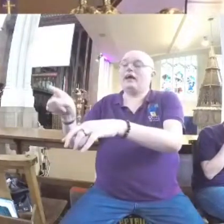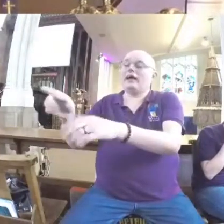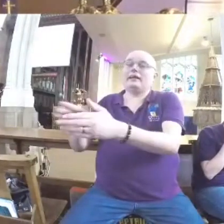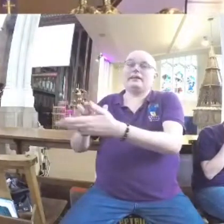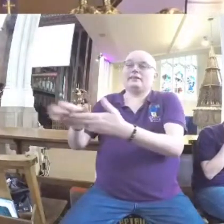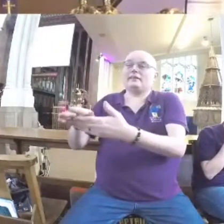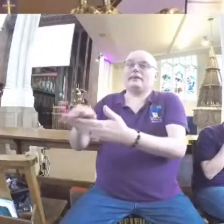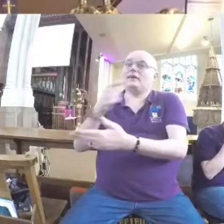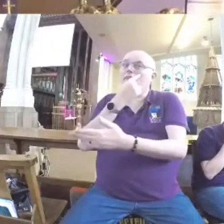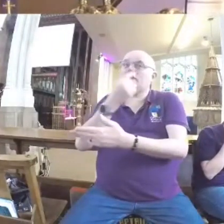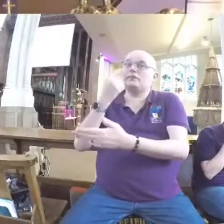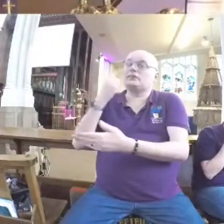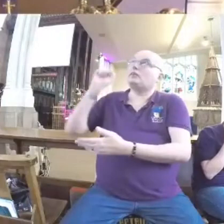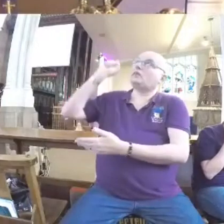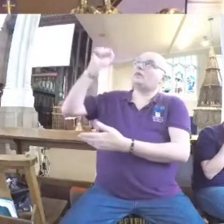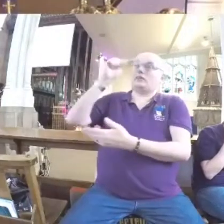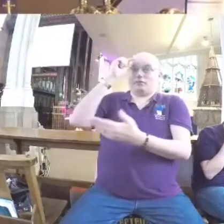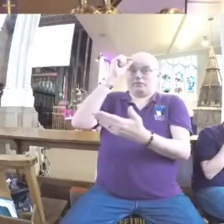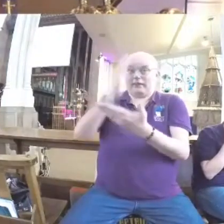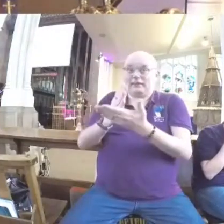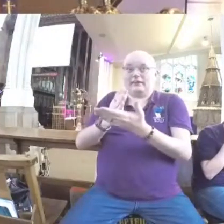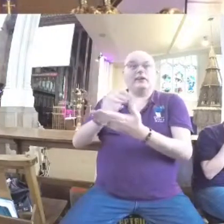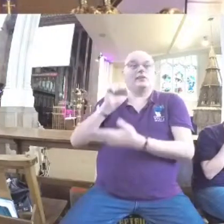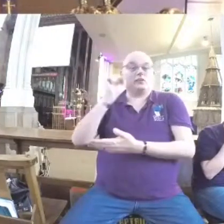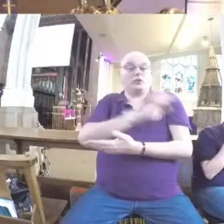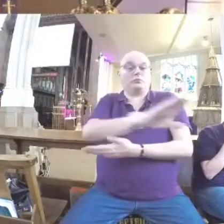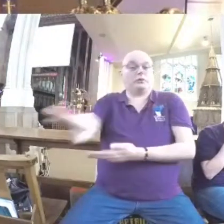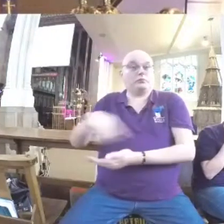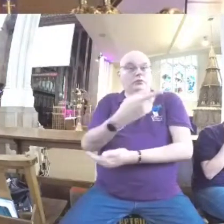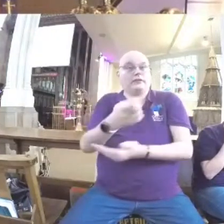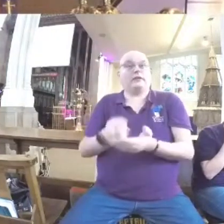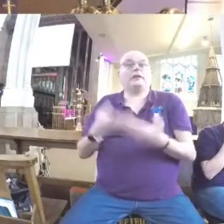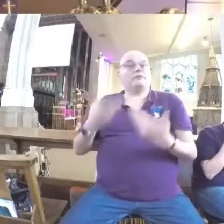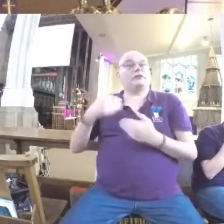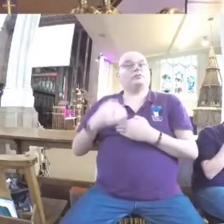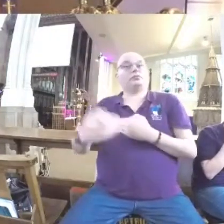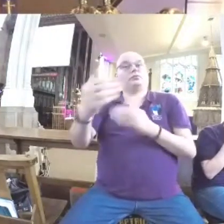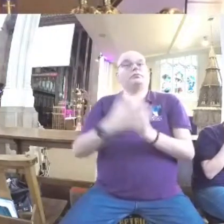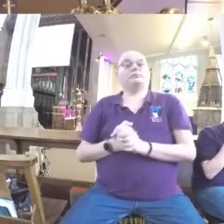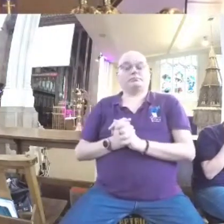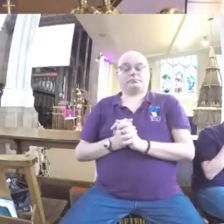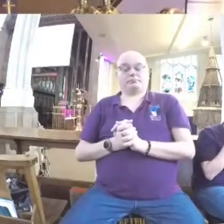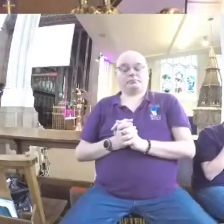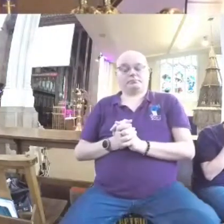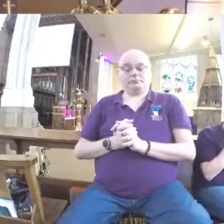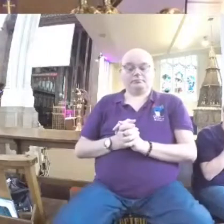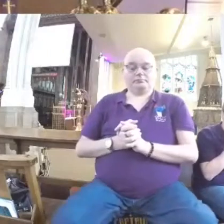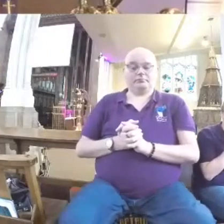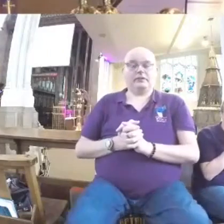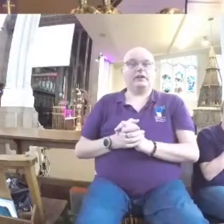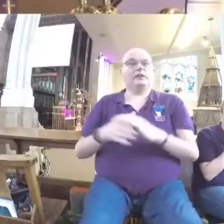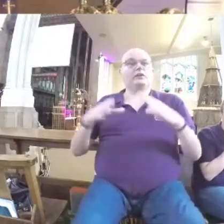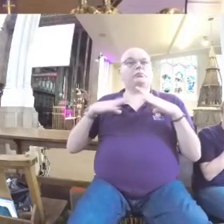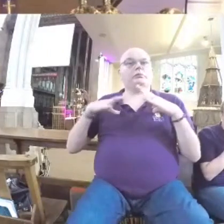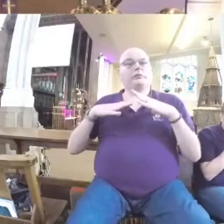such is a witness to God's faithfulness to God's people, both now and then, in preparation